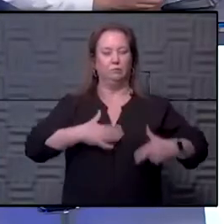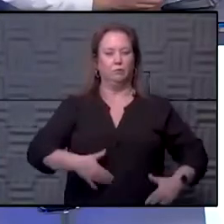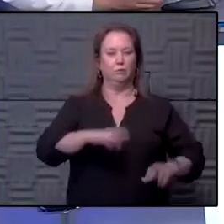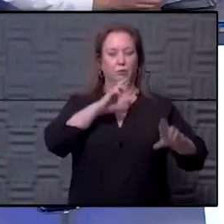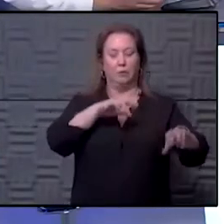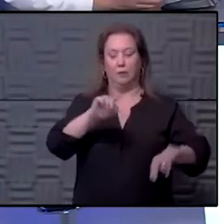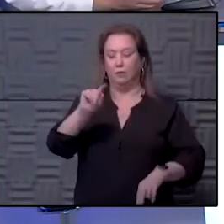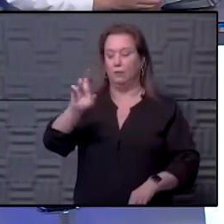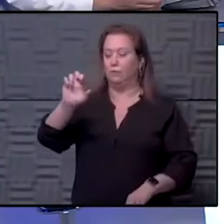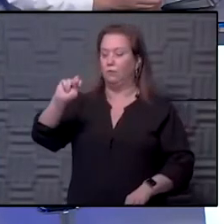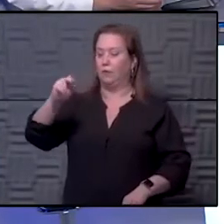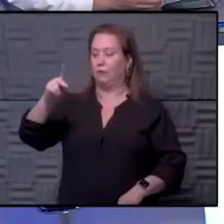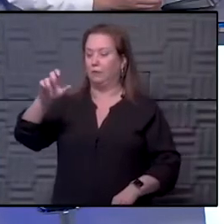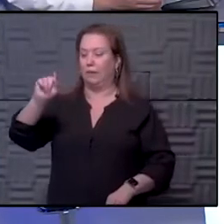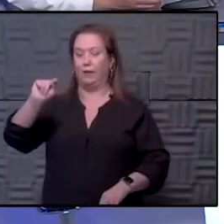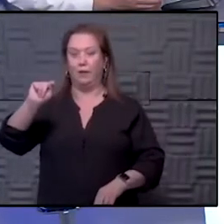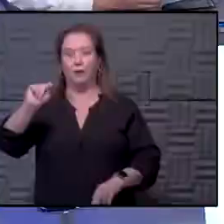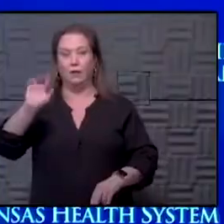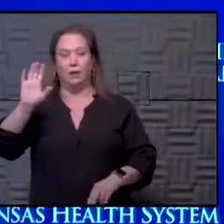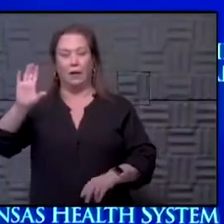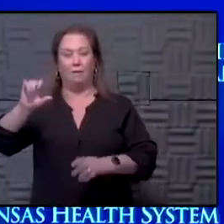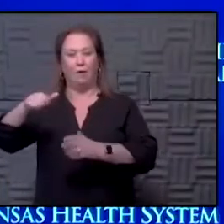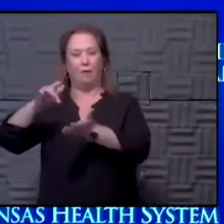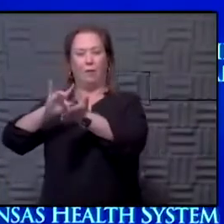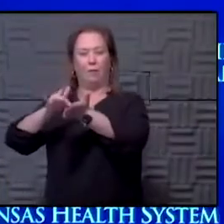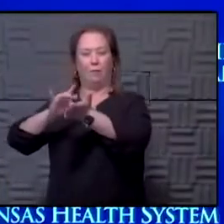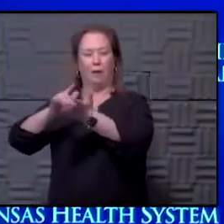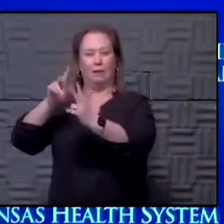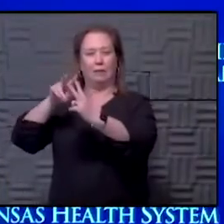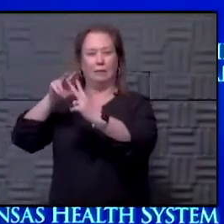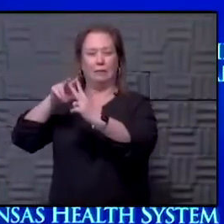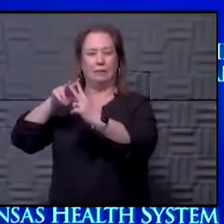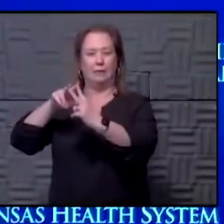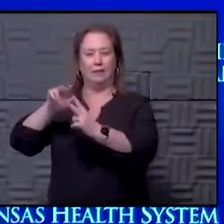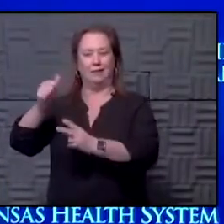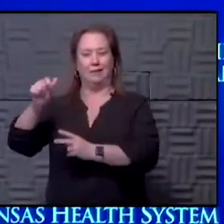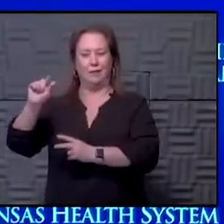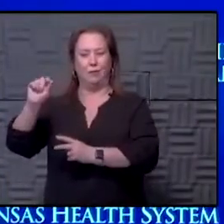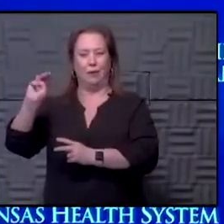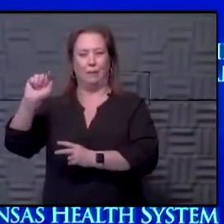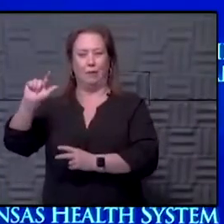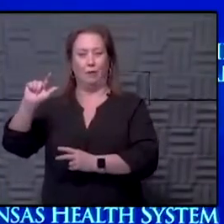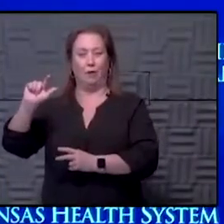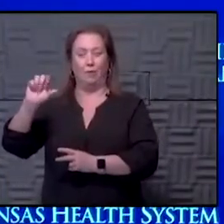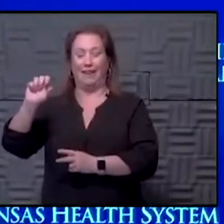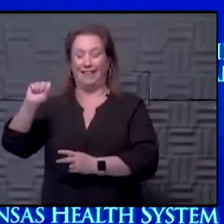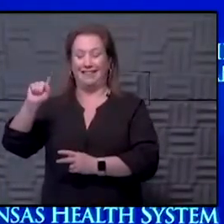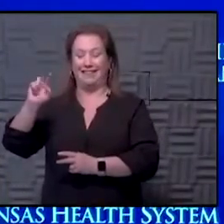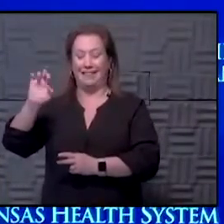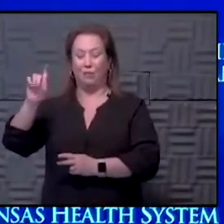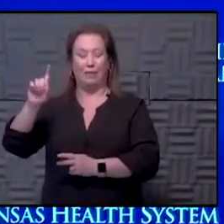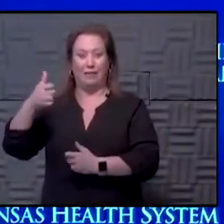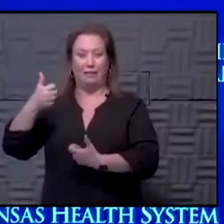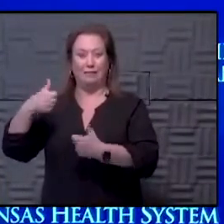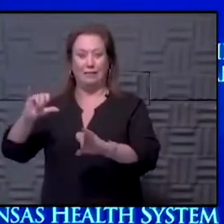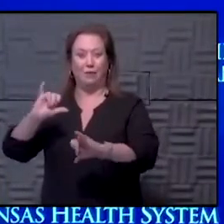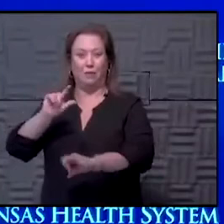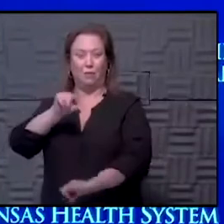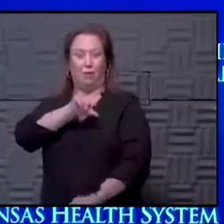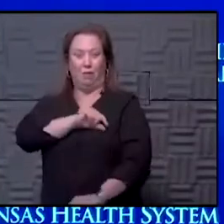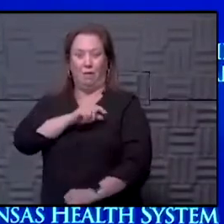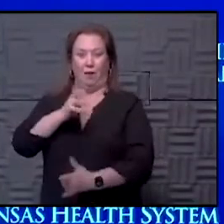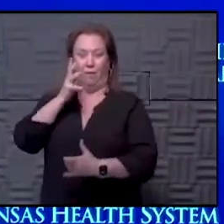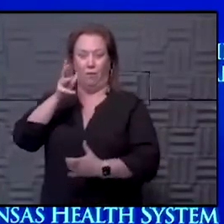transplant patients are often on a drug called Prograf, another one called Celseft, and 10 or 20 milligrams a day of prednisone. And they can still get some recovery or some